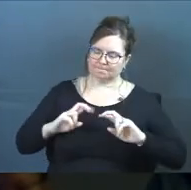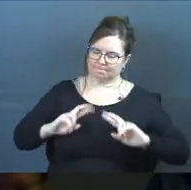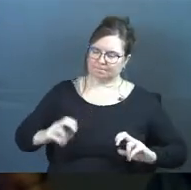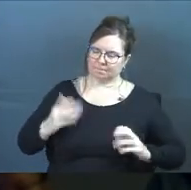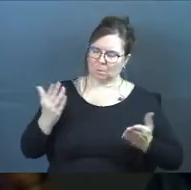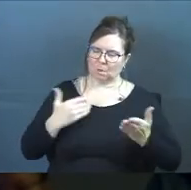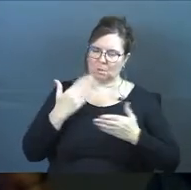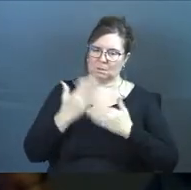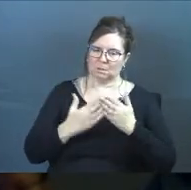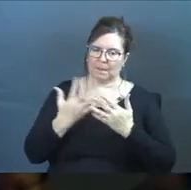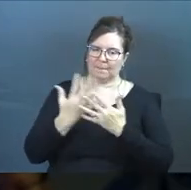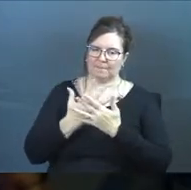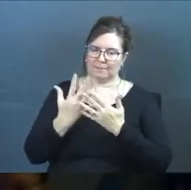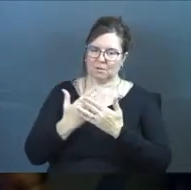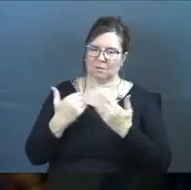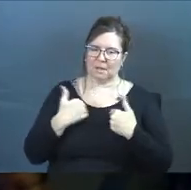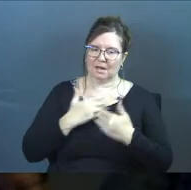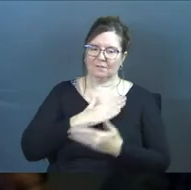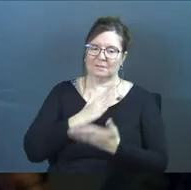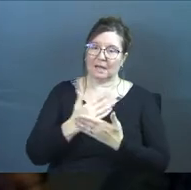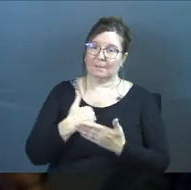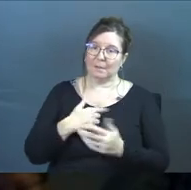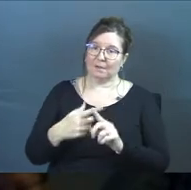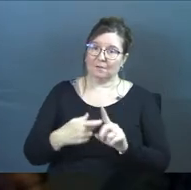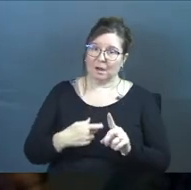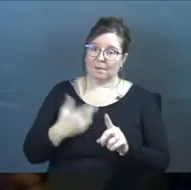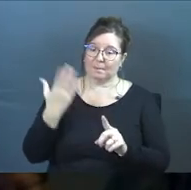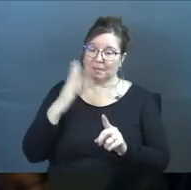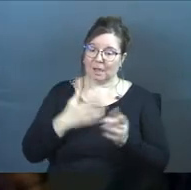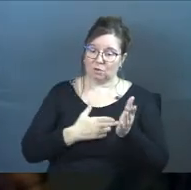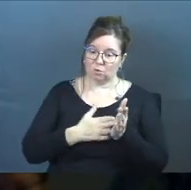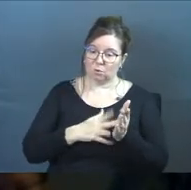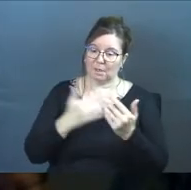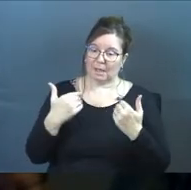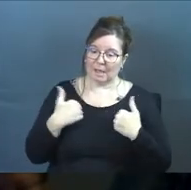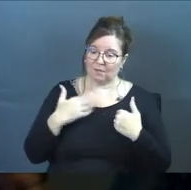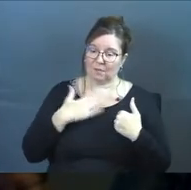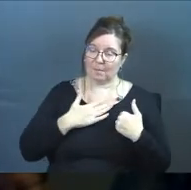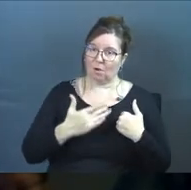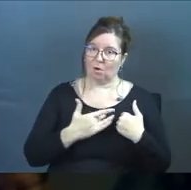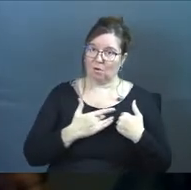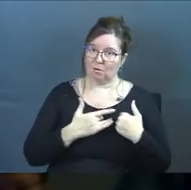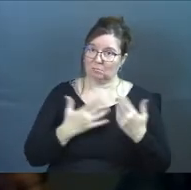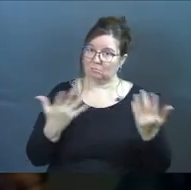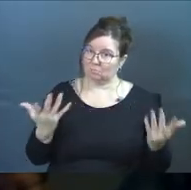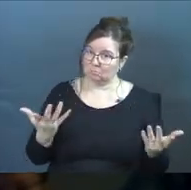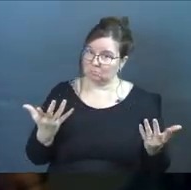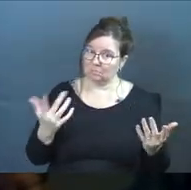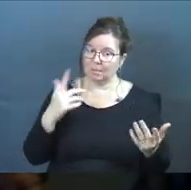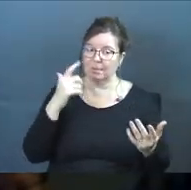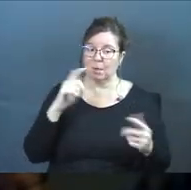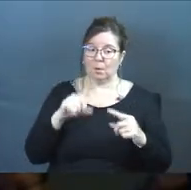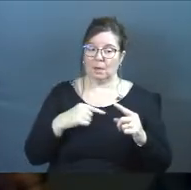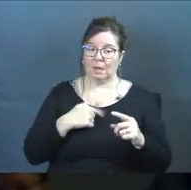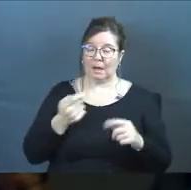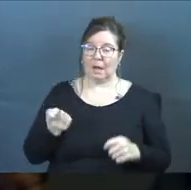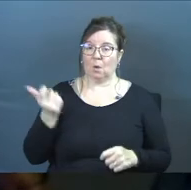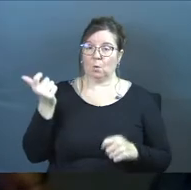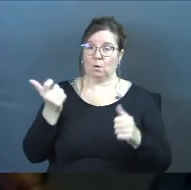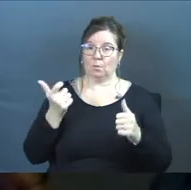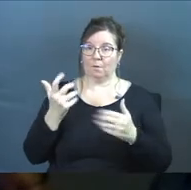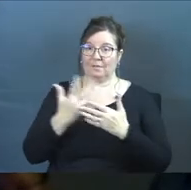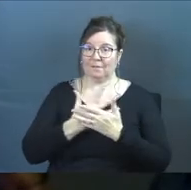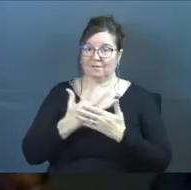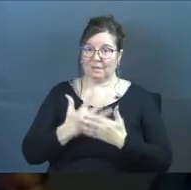what are some filters that have stopped me from God truly having my heart? Because when I remove